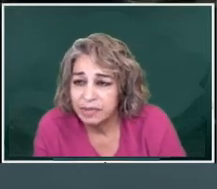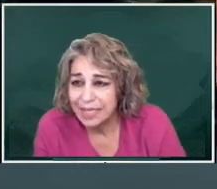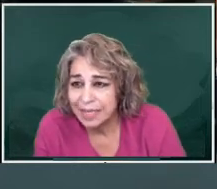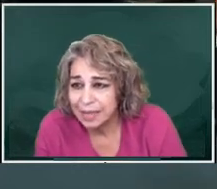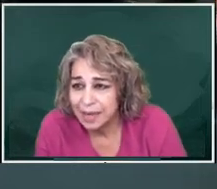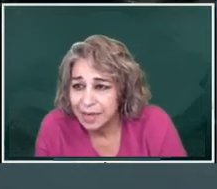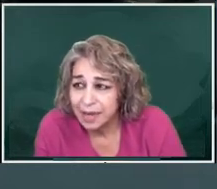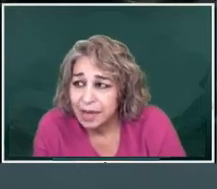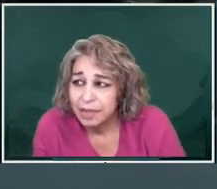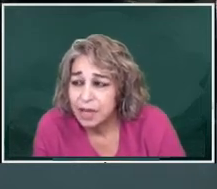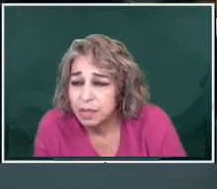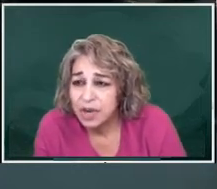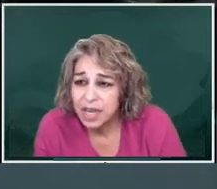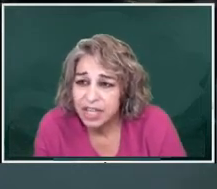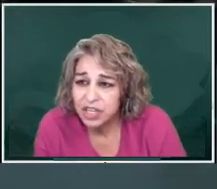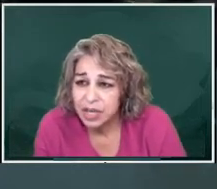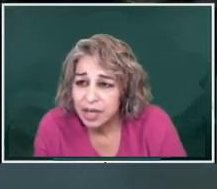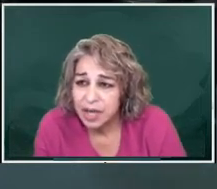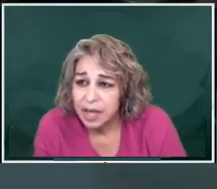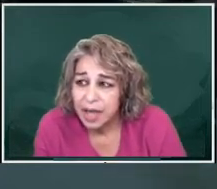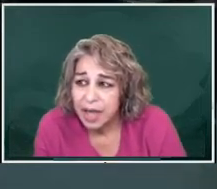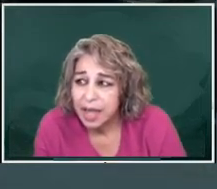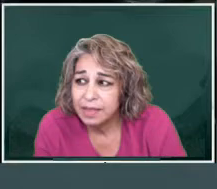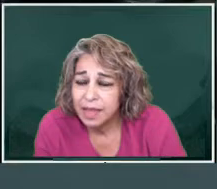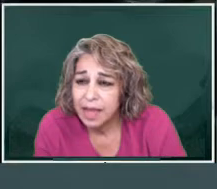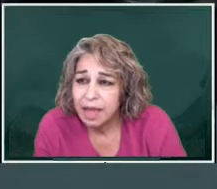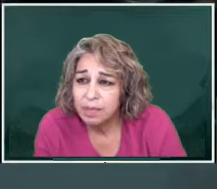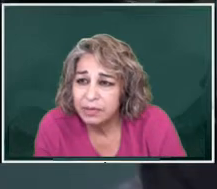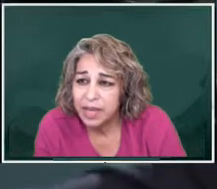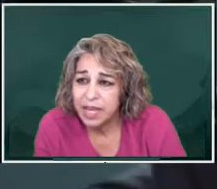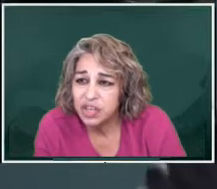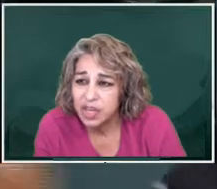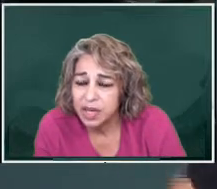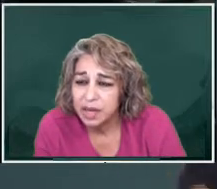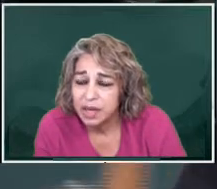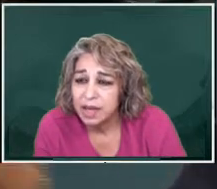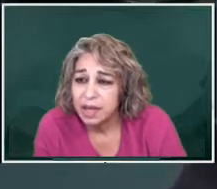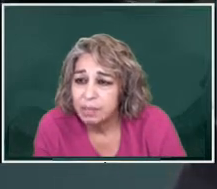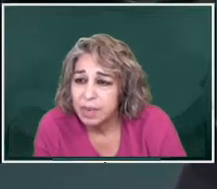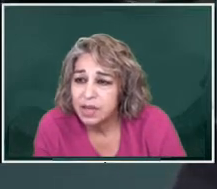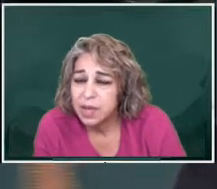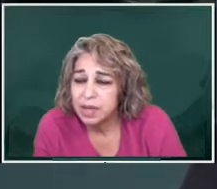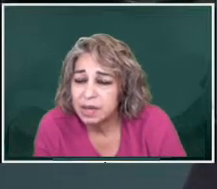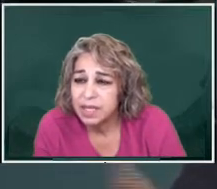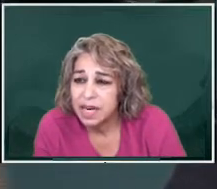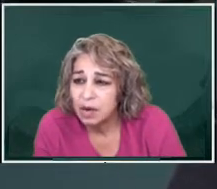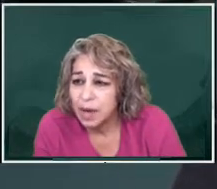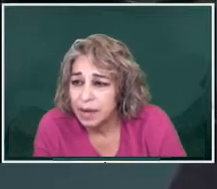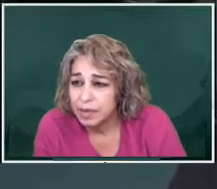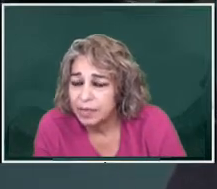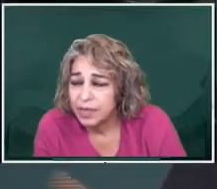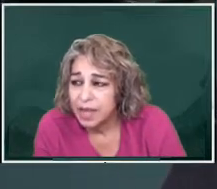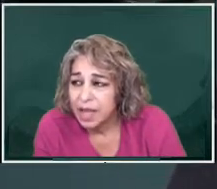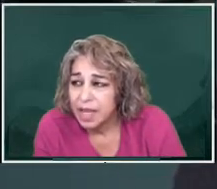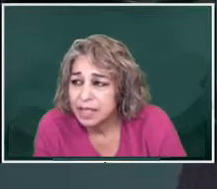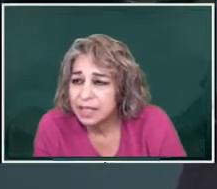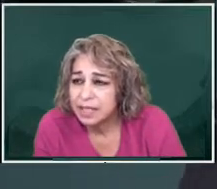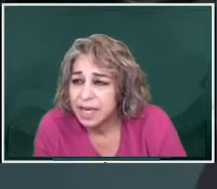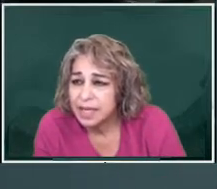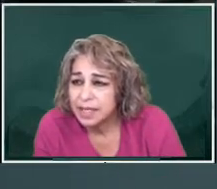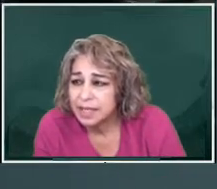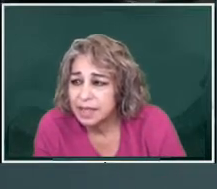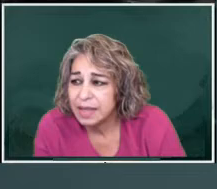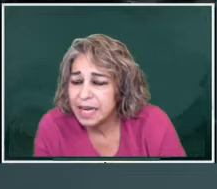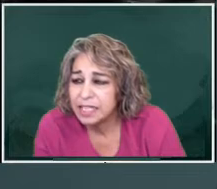or the Port of Mazatlán, the communication and the amplification between Sinaloa, it